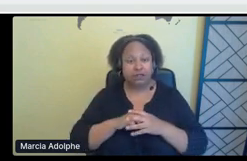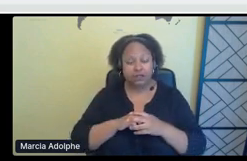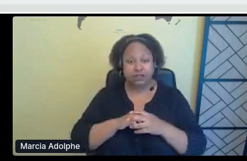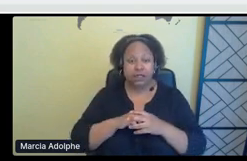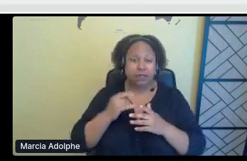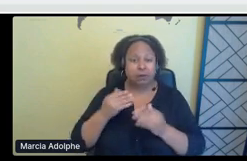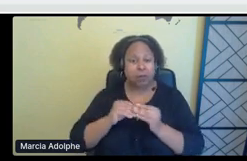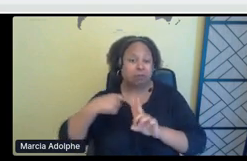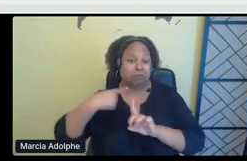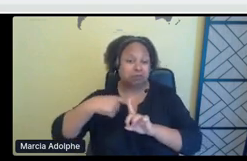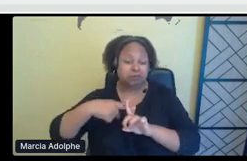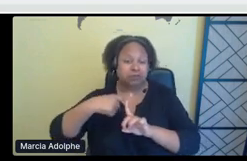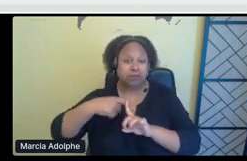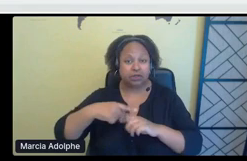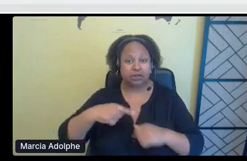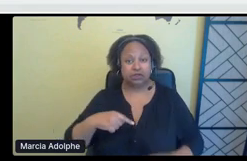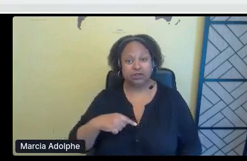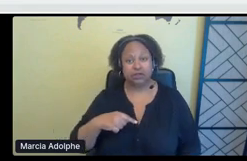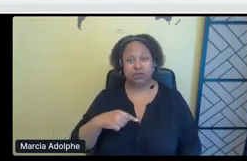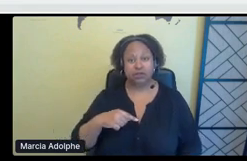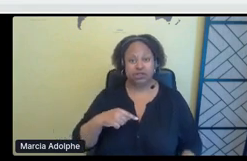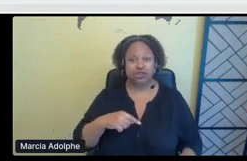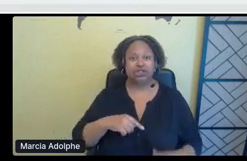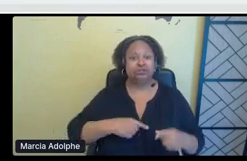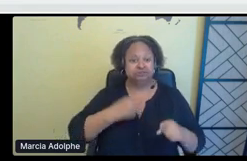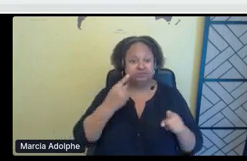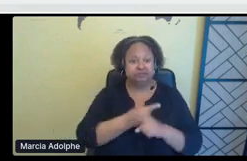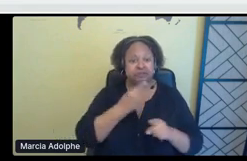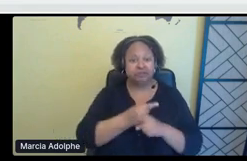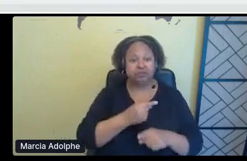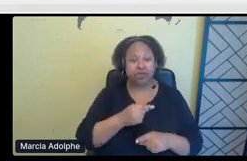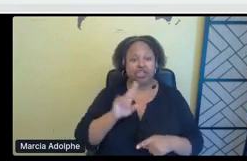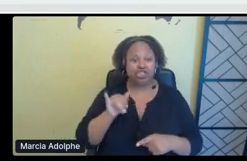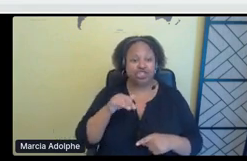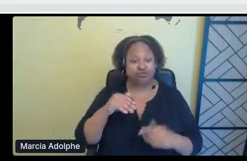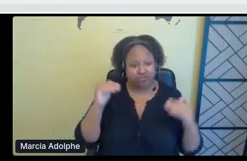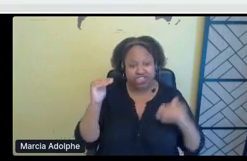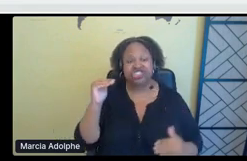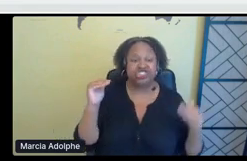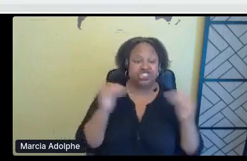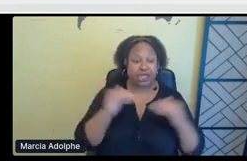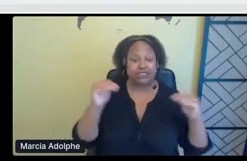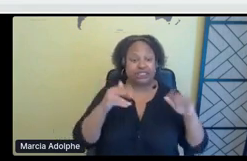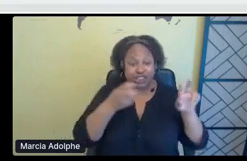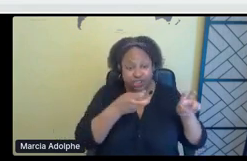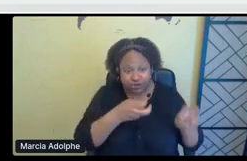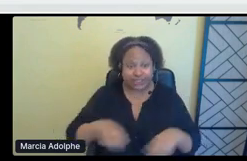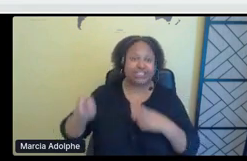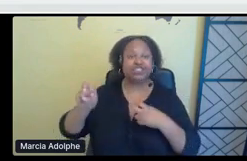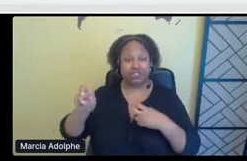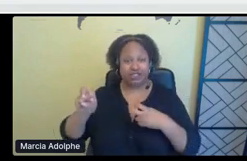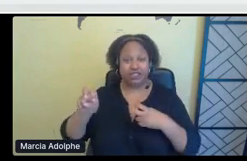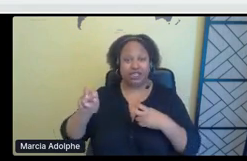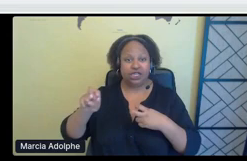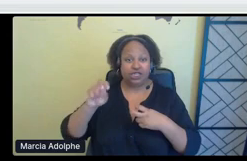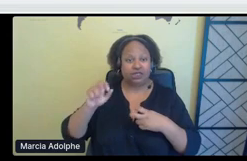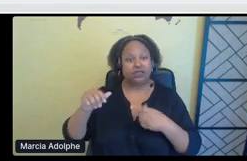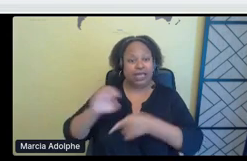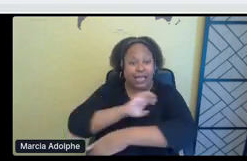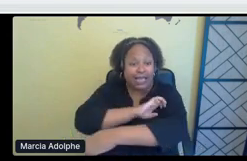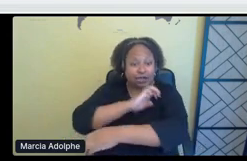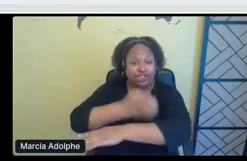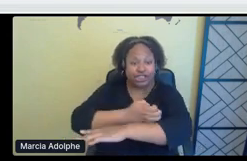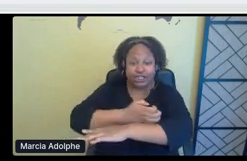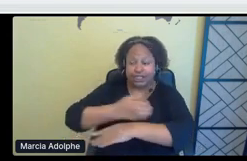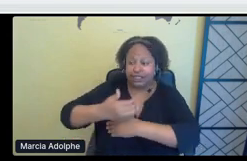what does just transition look like to renewable energy? So when I had a major, we had the major oil spill back home, I thought, what is the yes